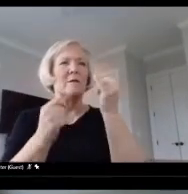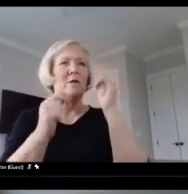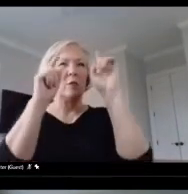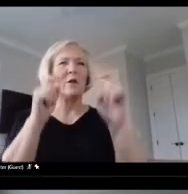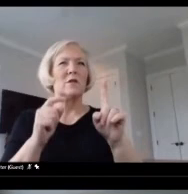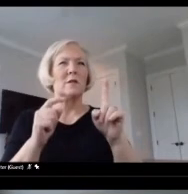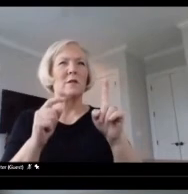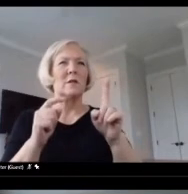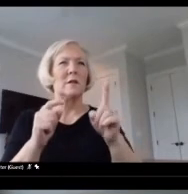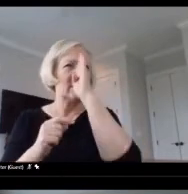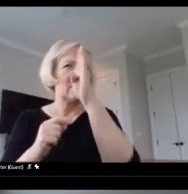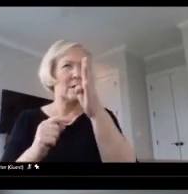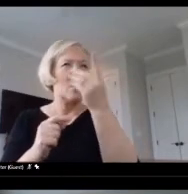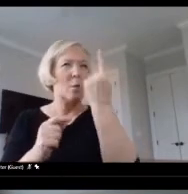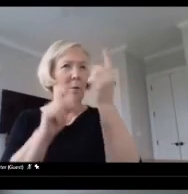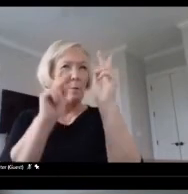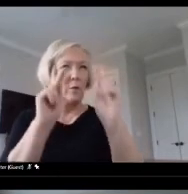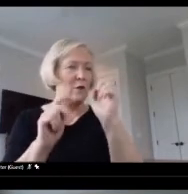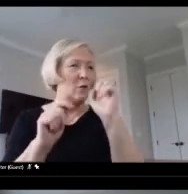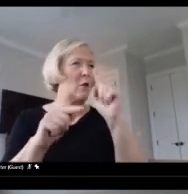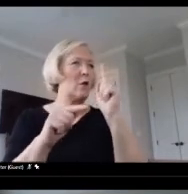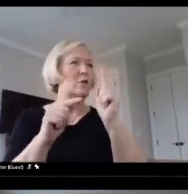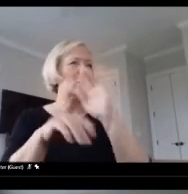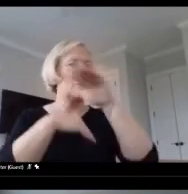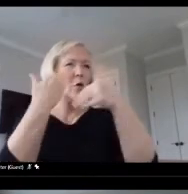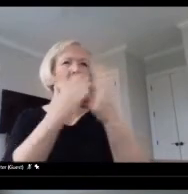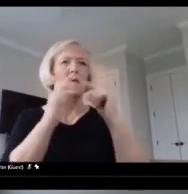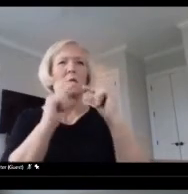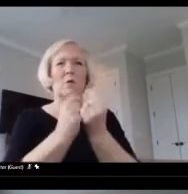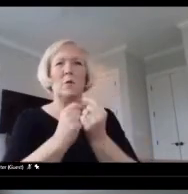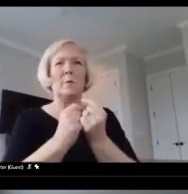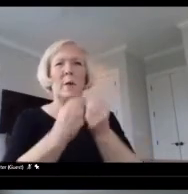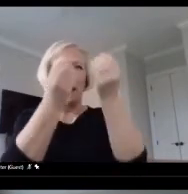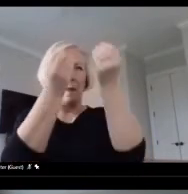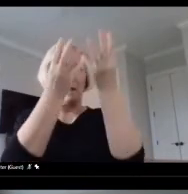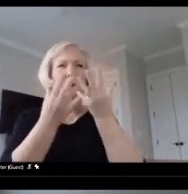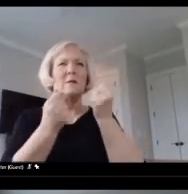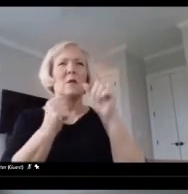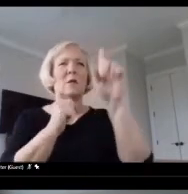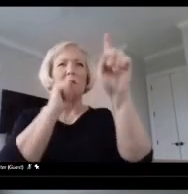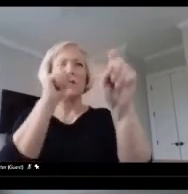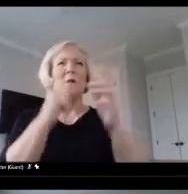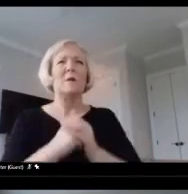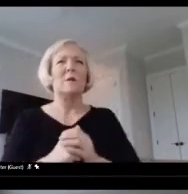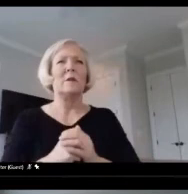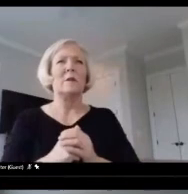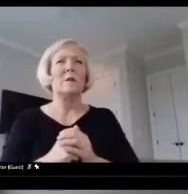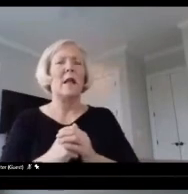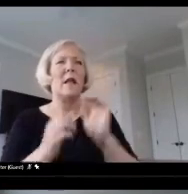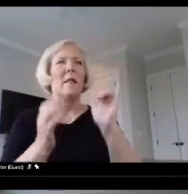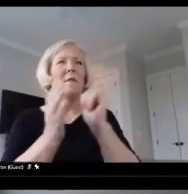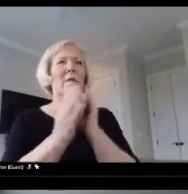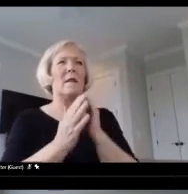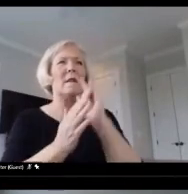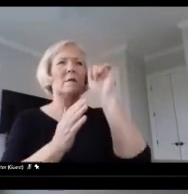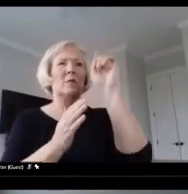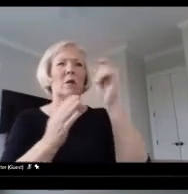individual and let us know your question. So previously, this question was submitted for Holly.